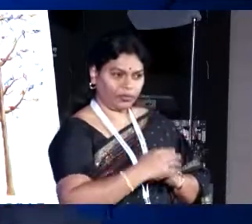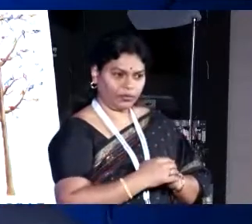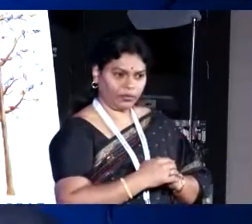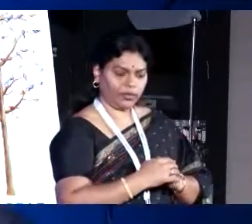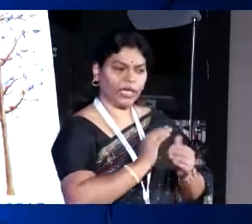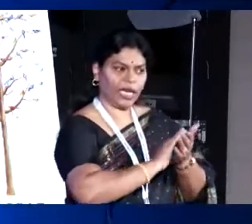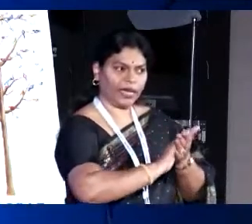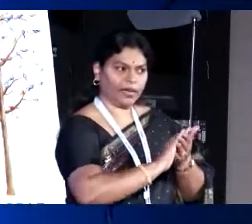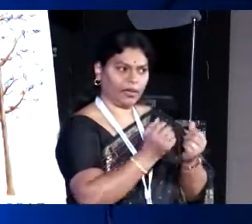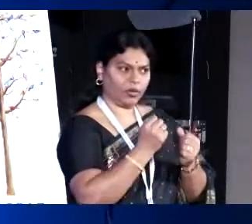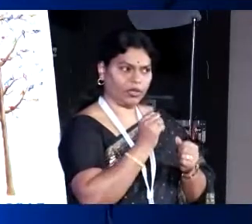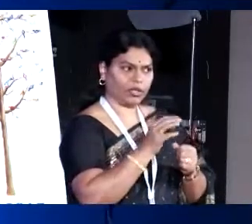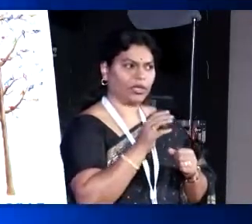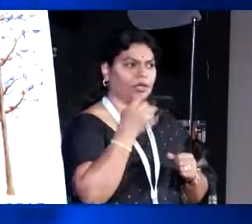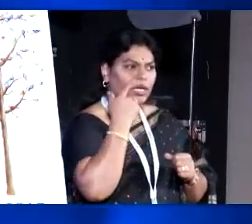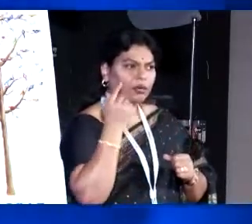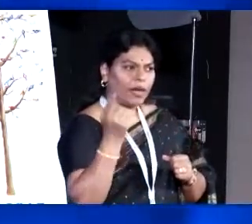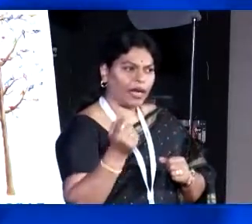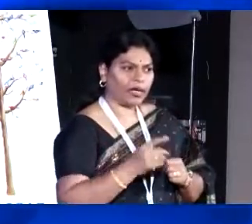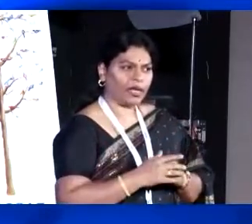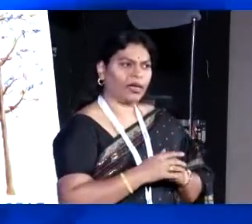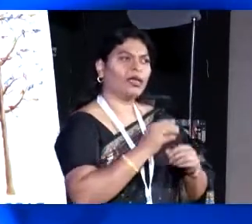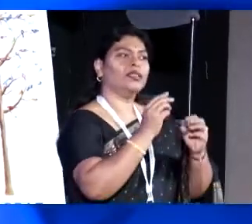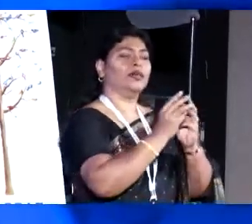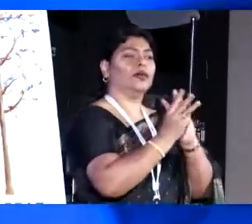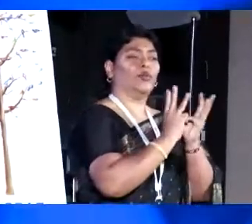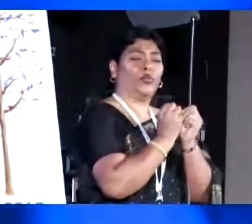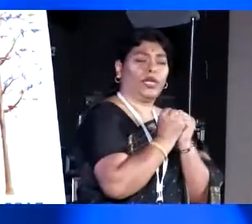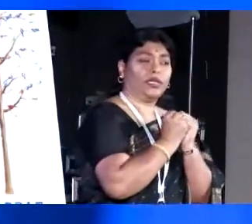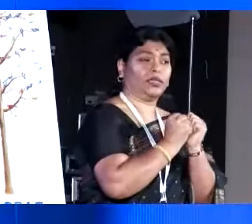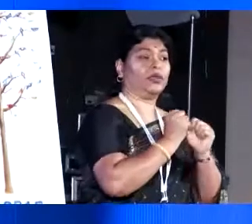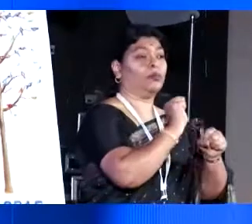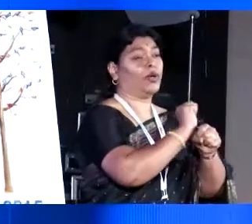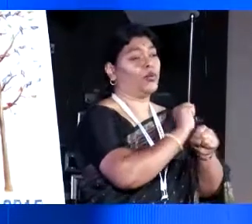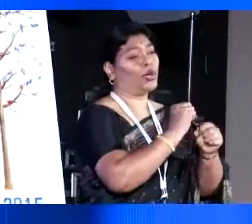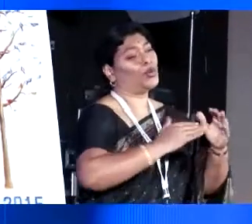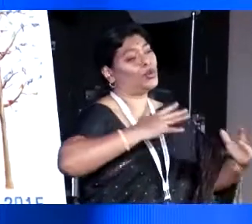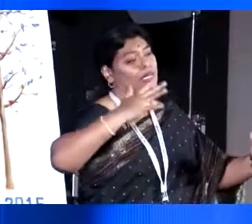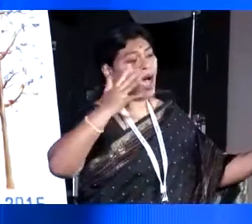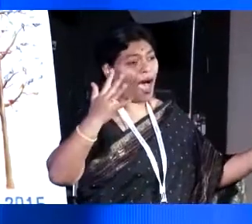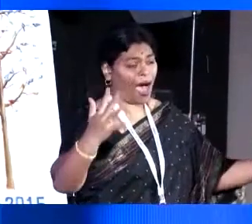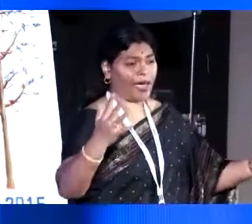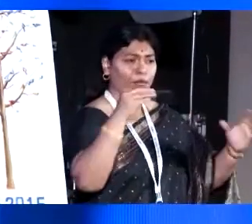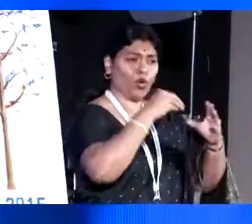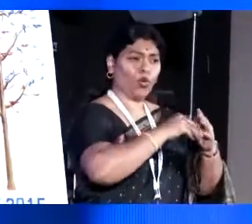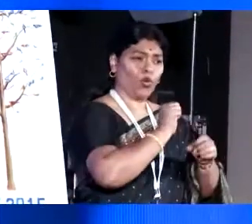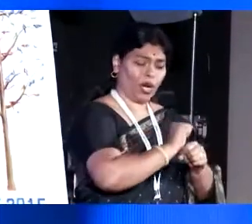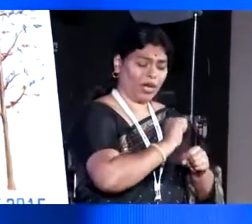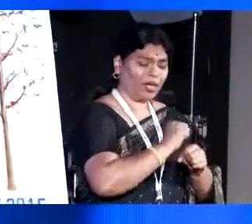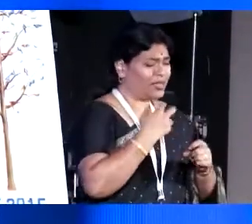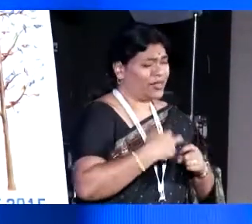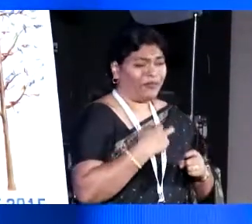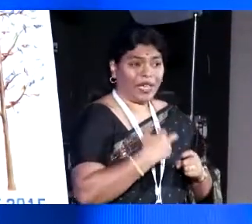I will just translate. Habib Hai said that in winters my work goes up and many times I have so much of work that I cannot handle it.